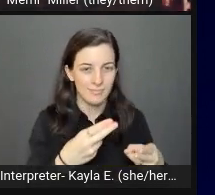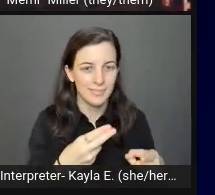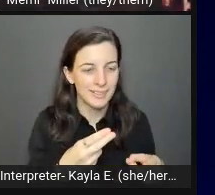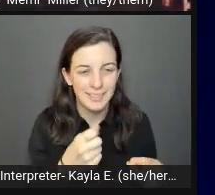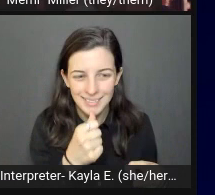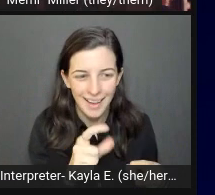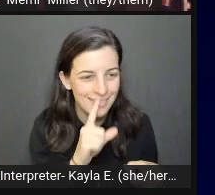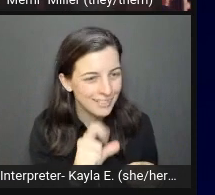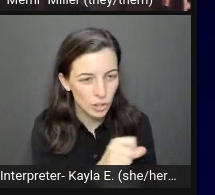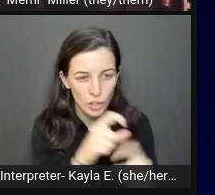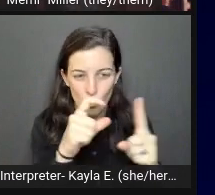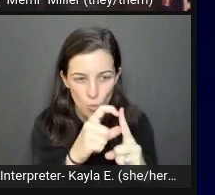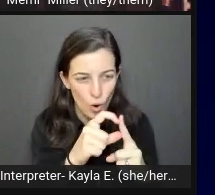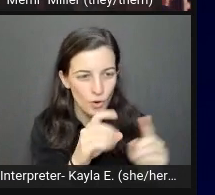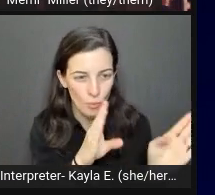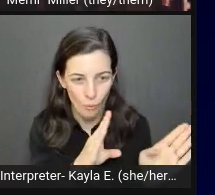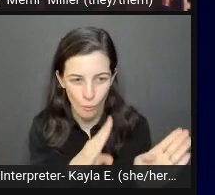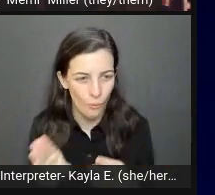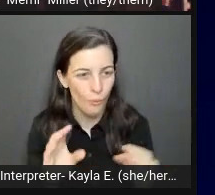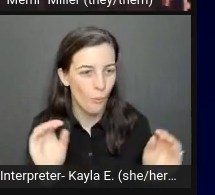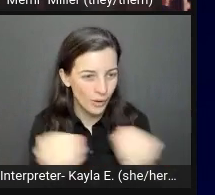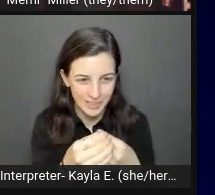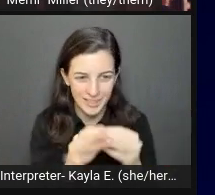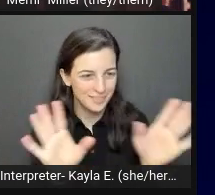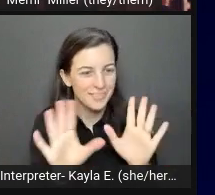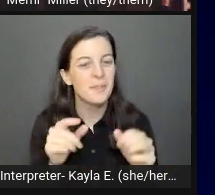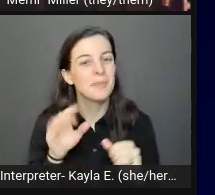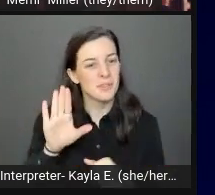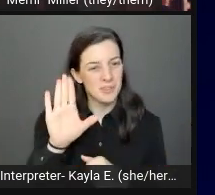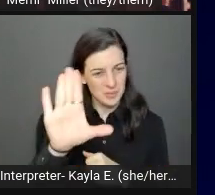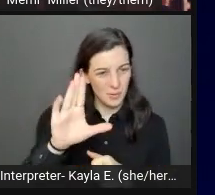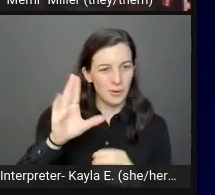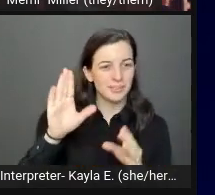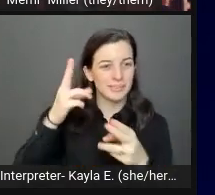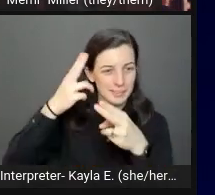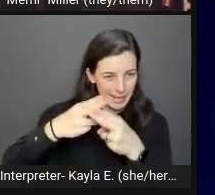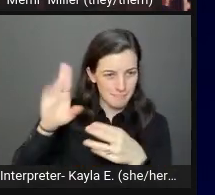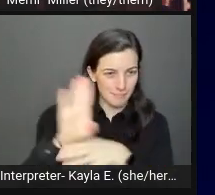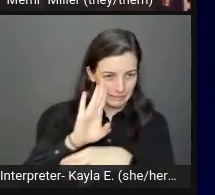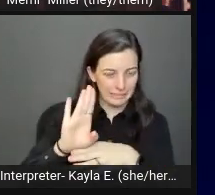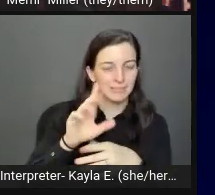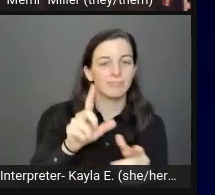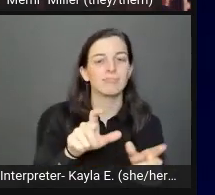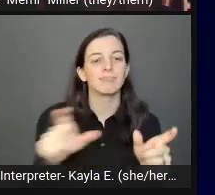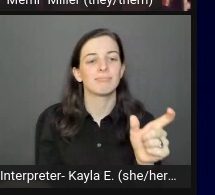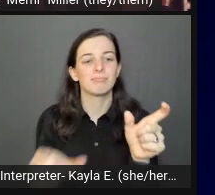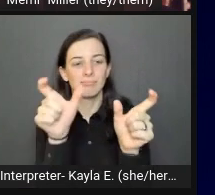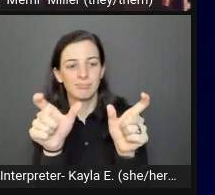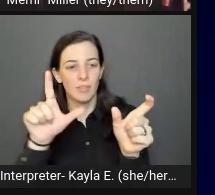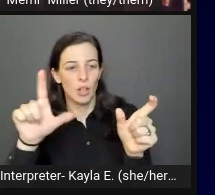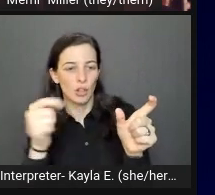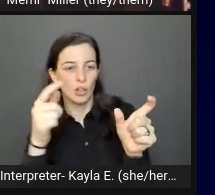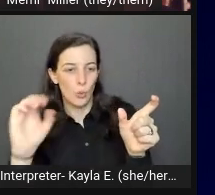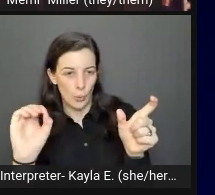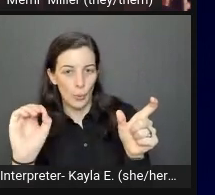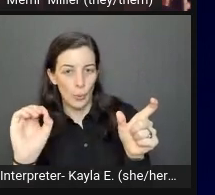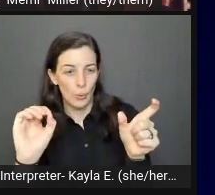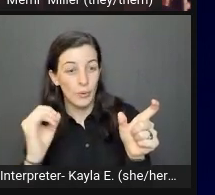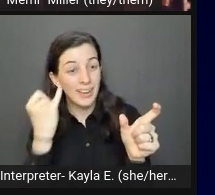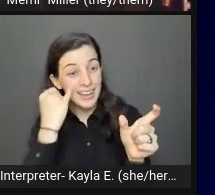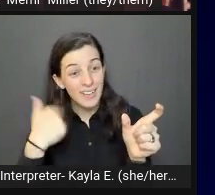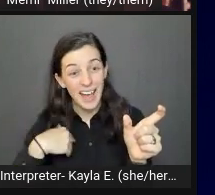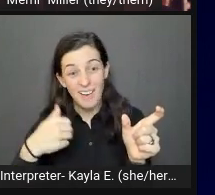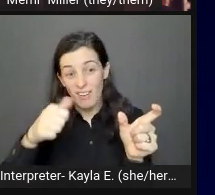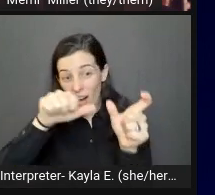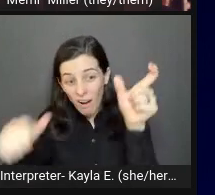organization name. If there's a small subline or tagline in the logo or any text at all, that should also be included with